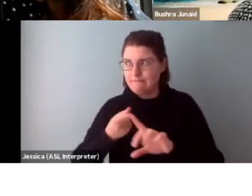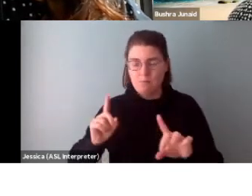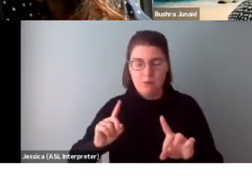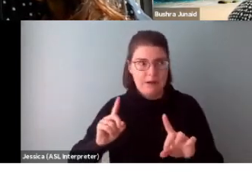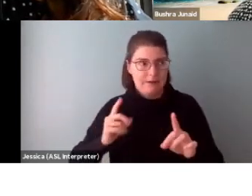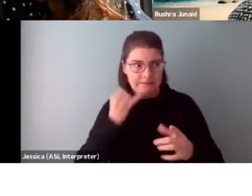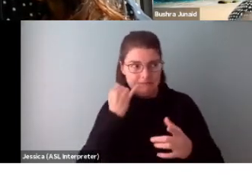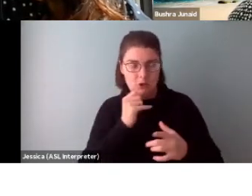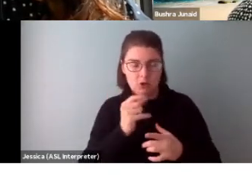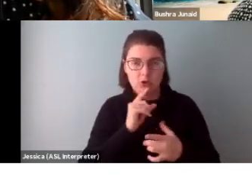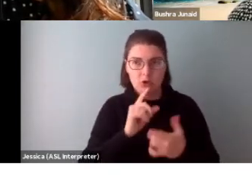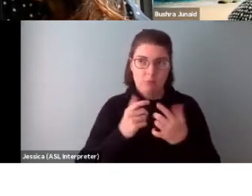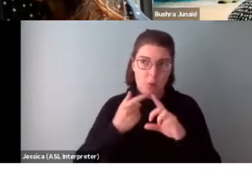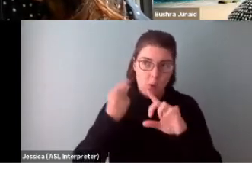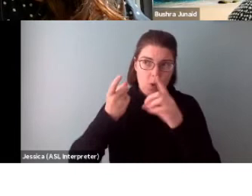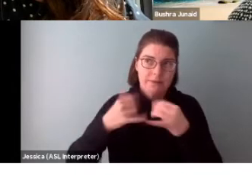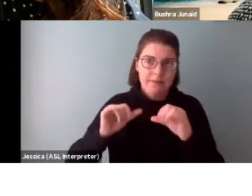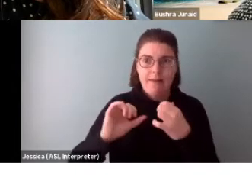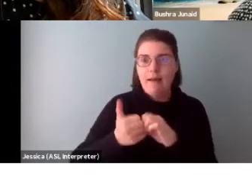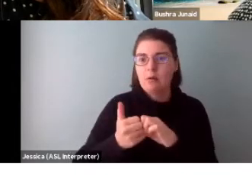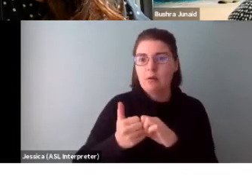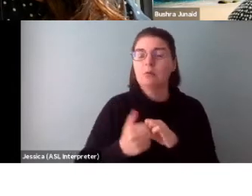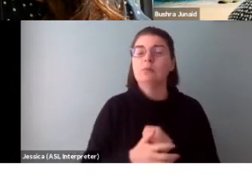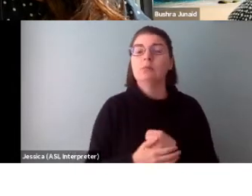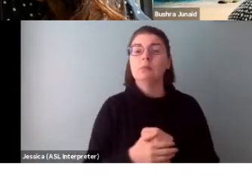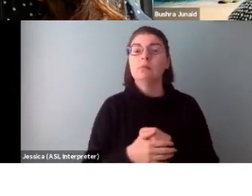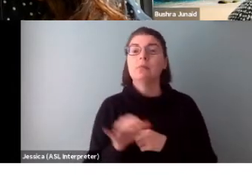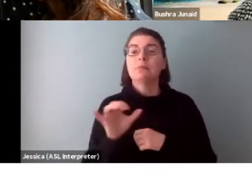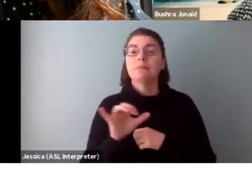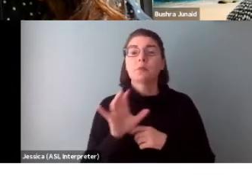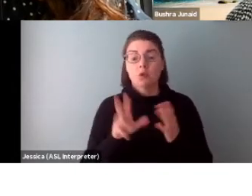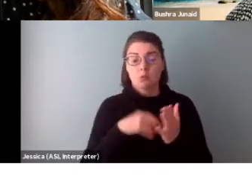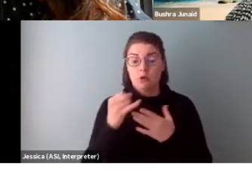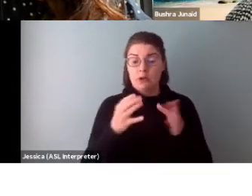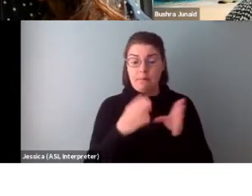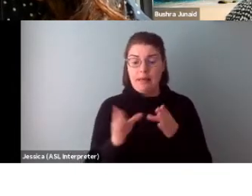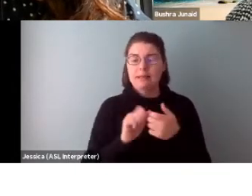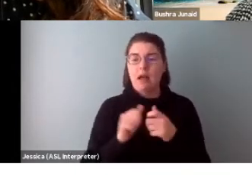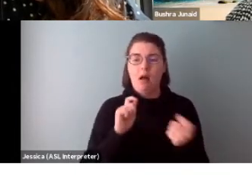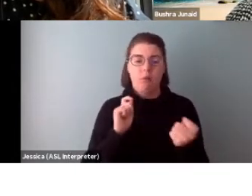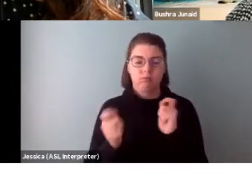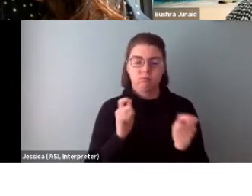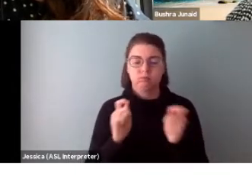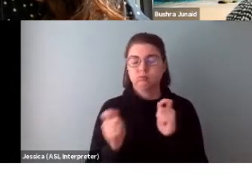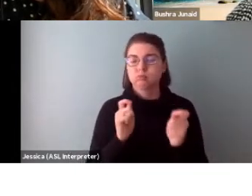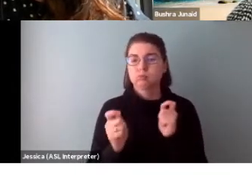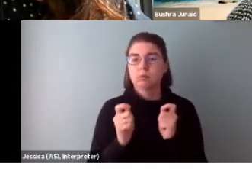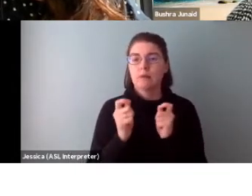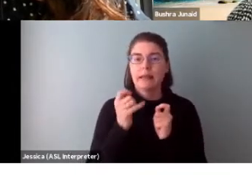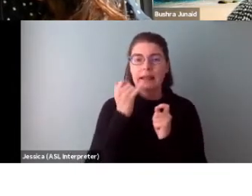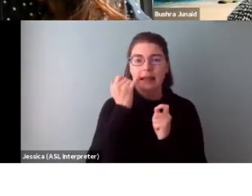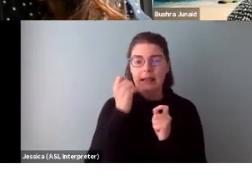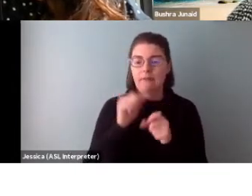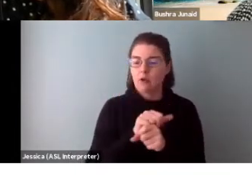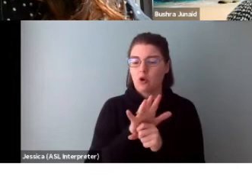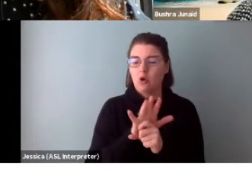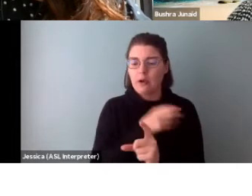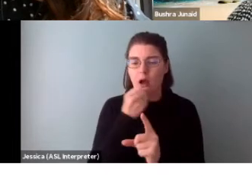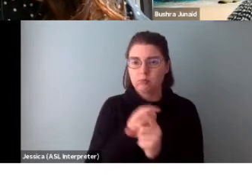And perhaps, you know, explain how you're going to adapt your project plans if they're disrupted by COVID.